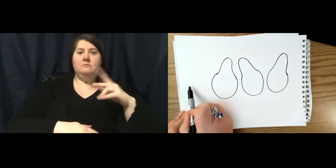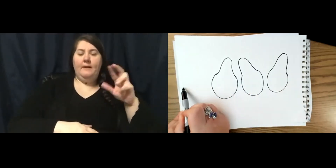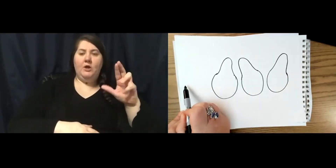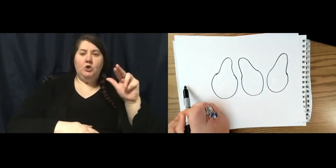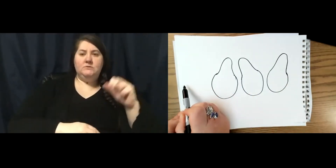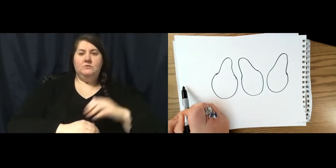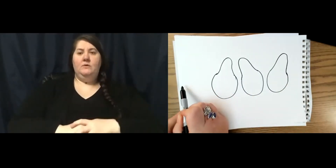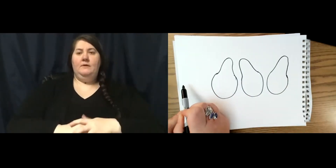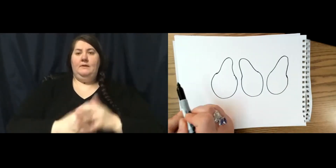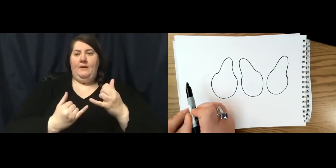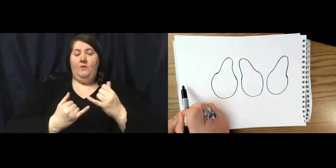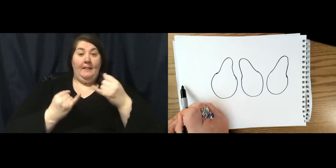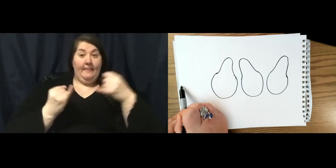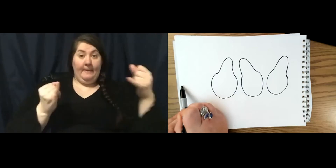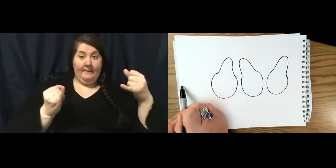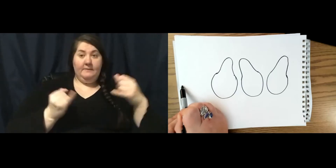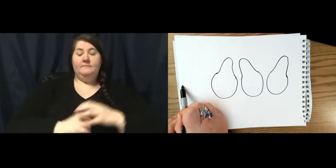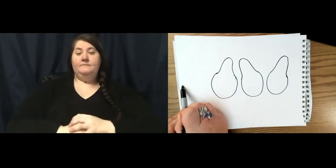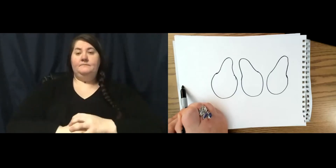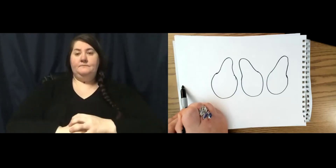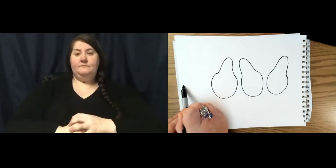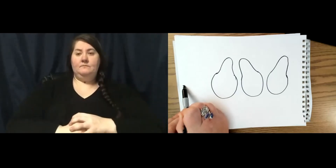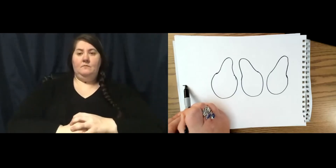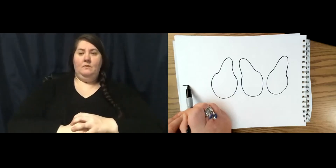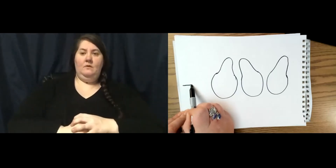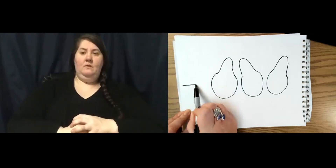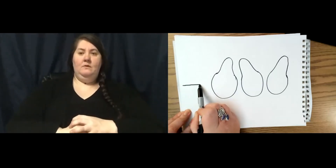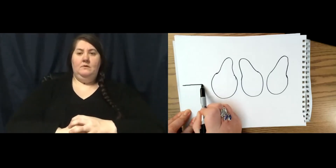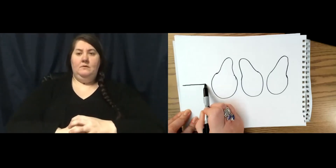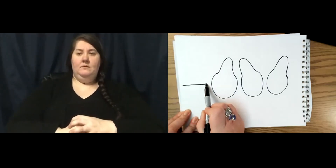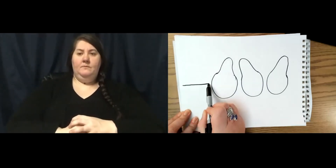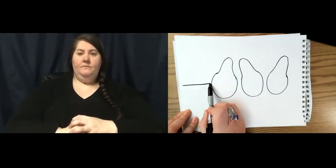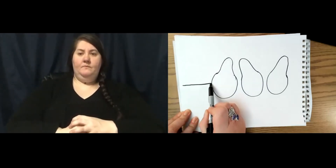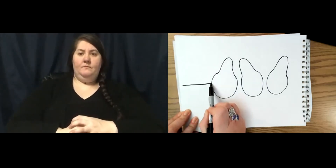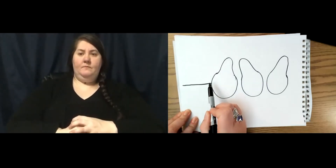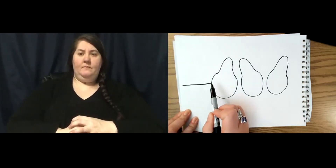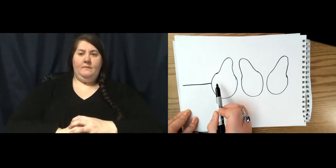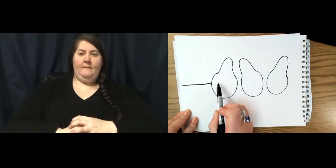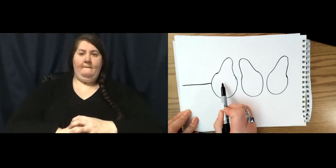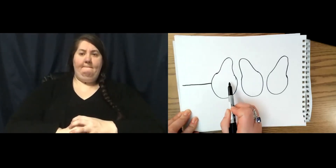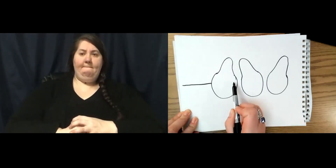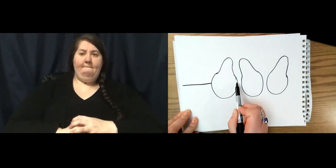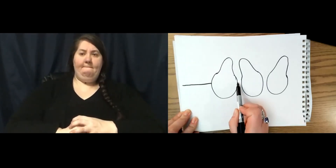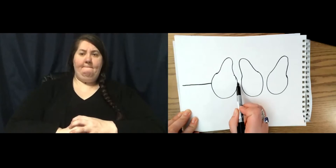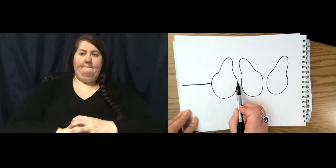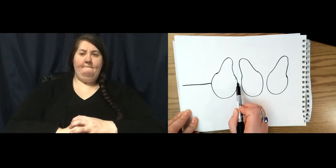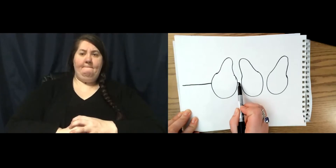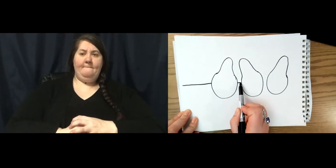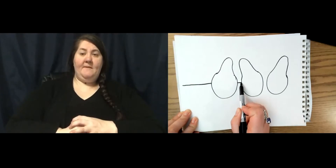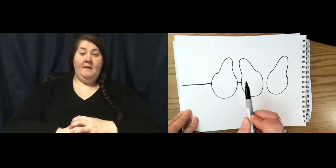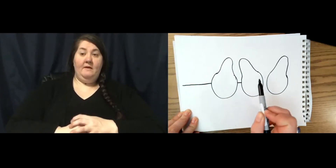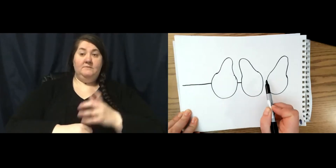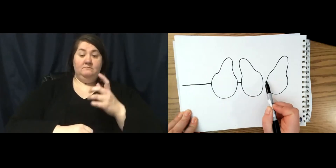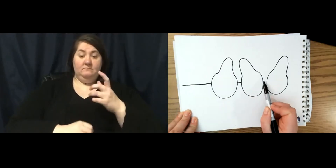I'm going to use my line, my marker to draw a line going from one side of the paper to the other. And I'm going to stop every time I